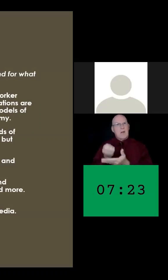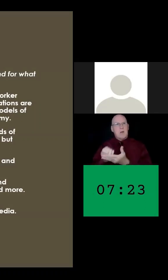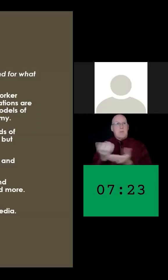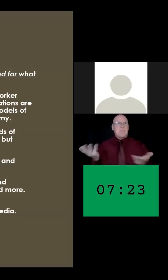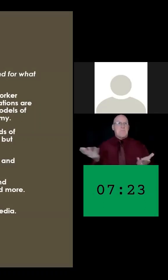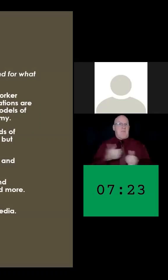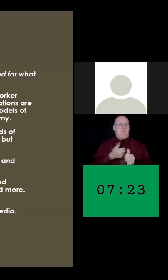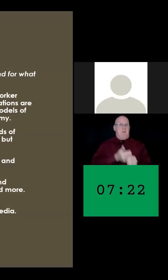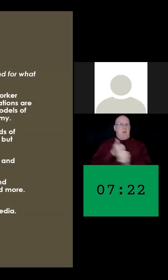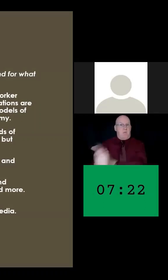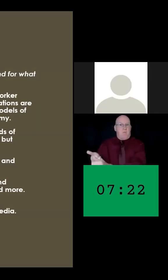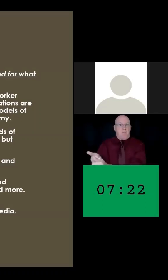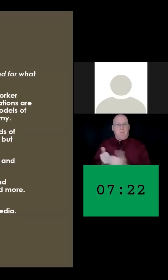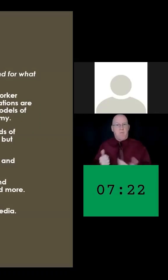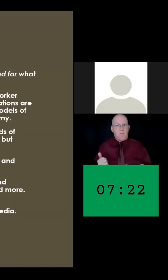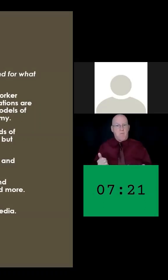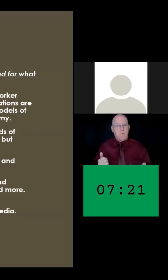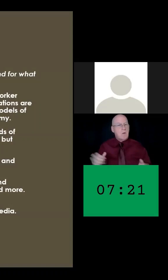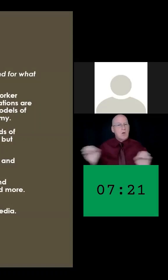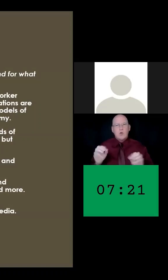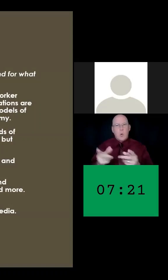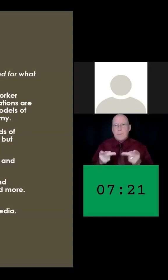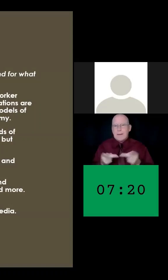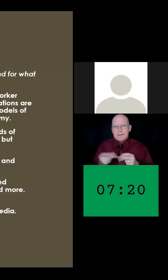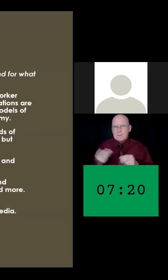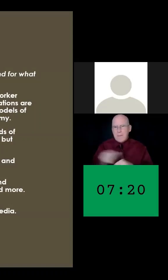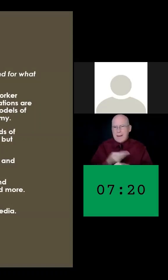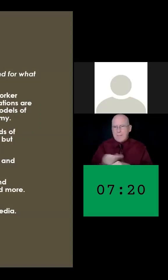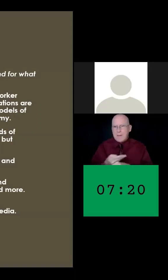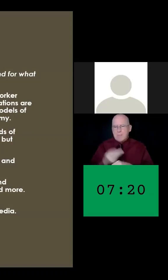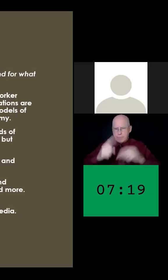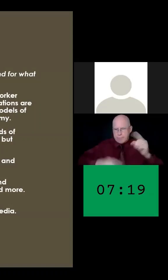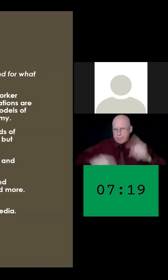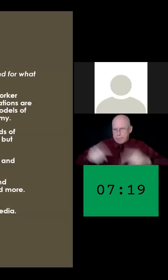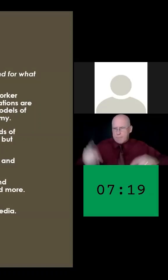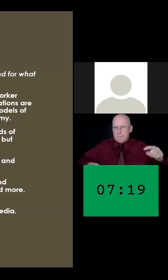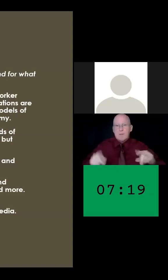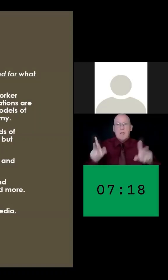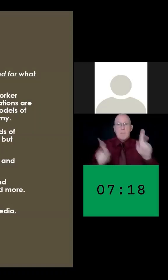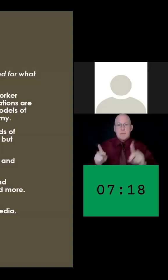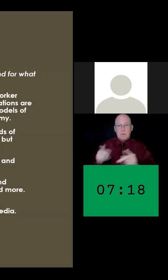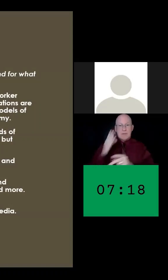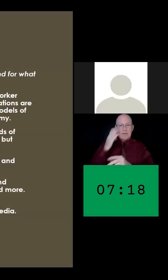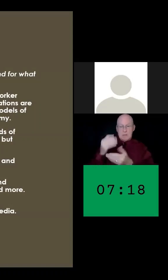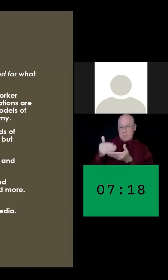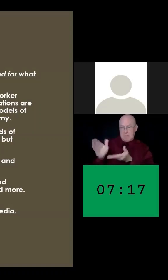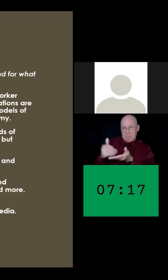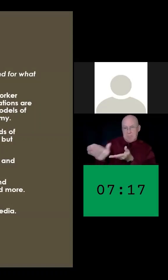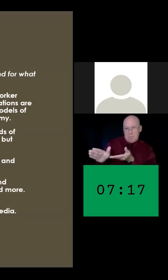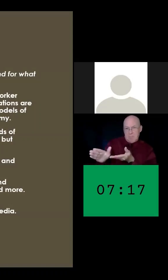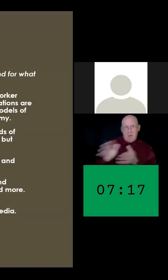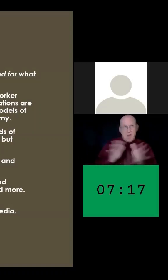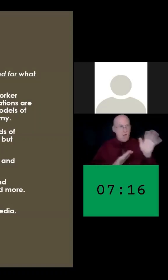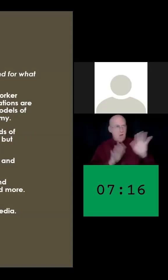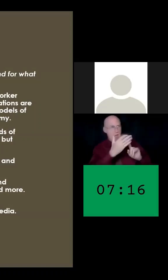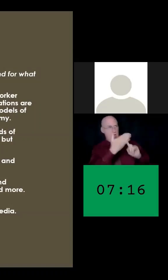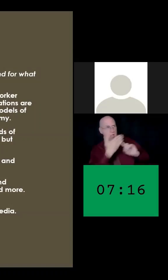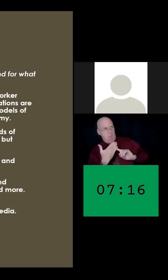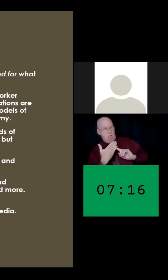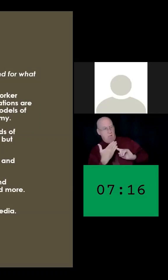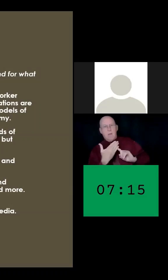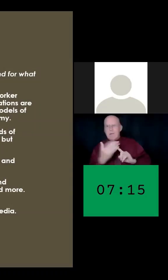There's not many spaces in Miami where all kinds of marginalized people can feel not only safe but empowered.